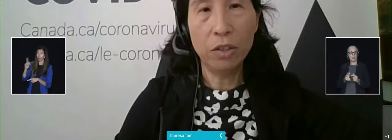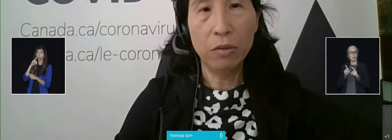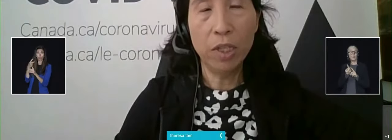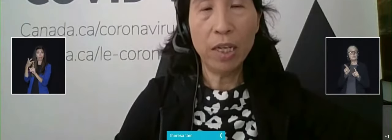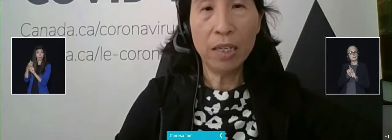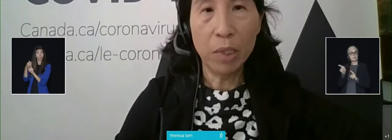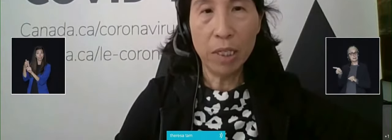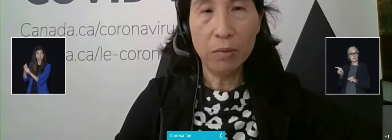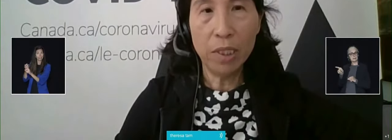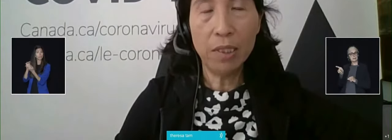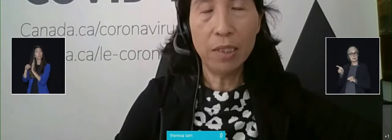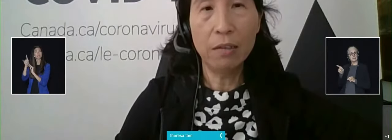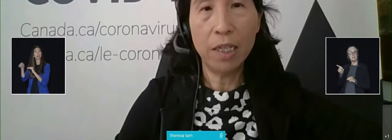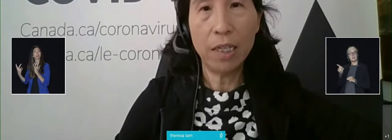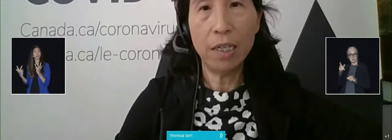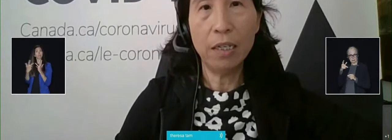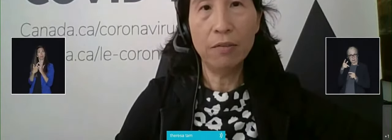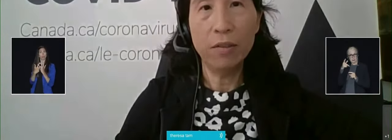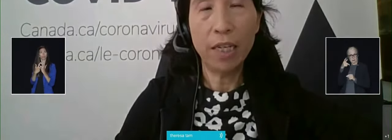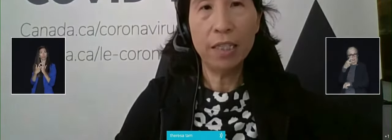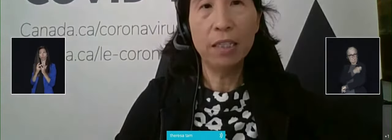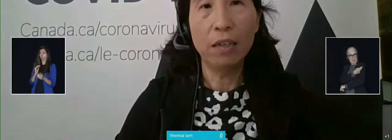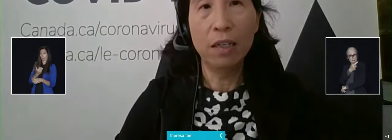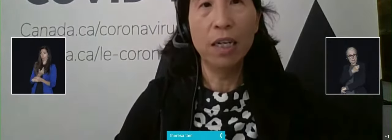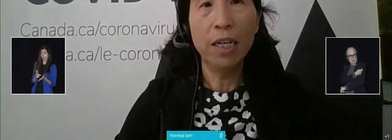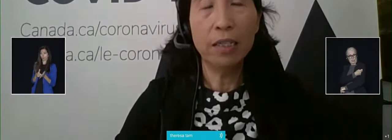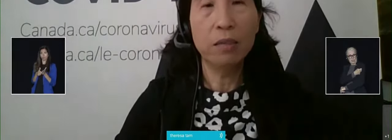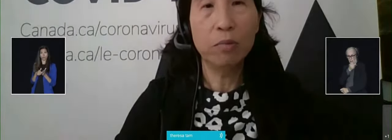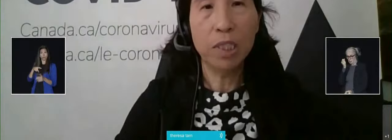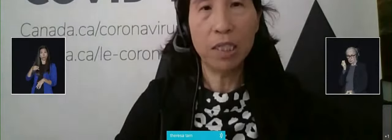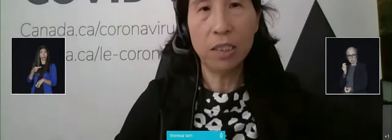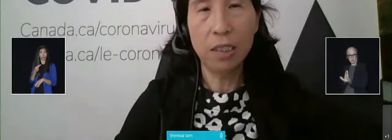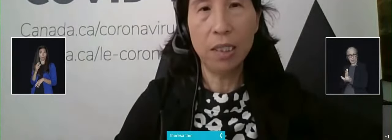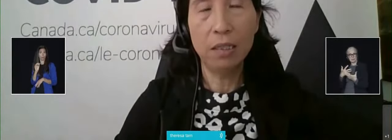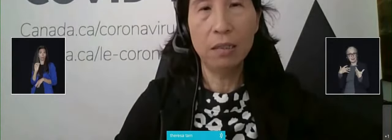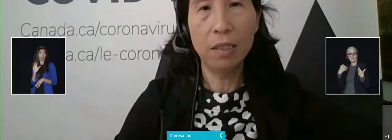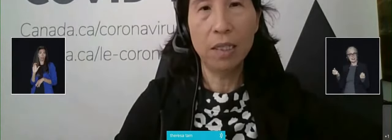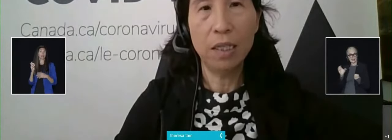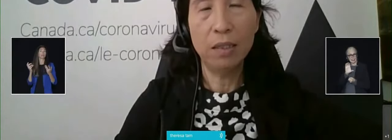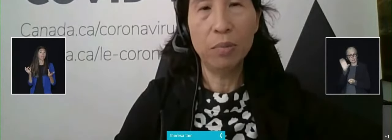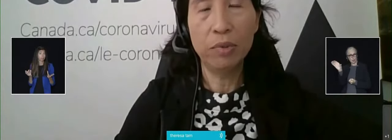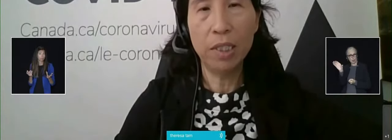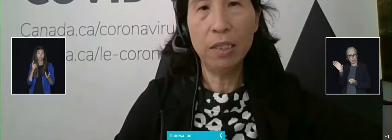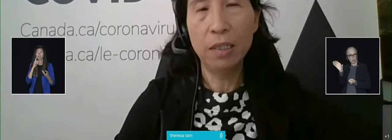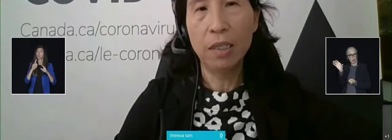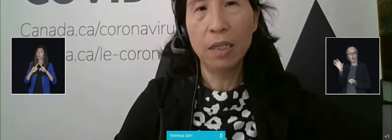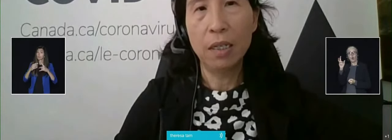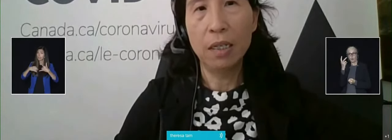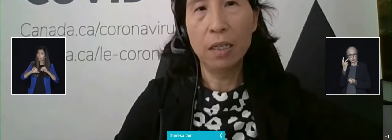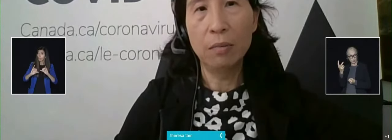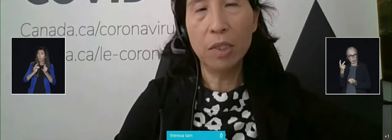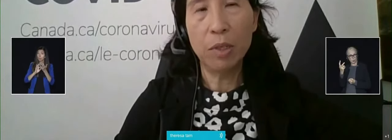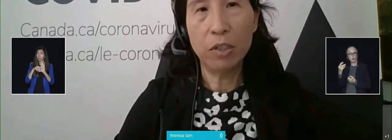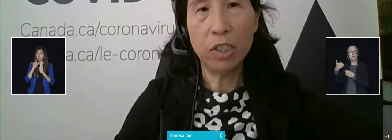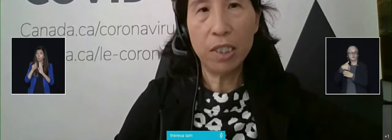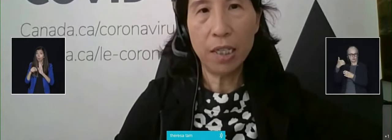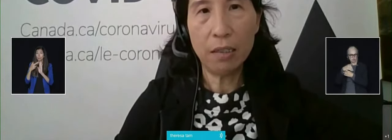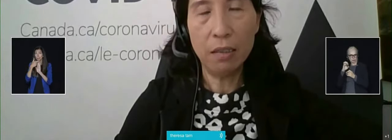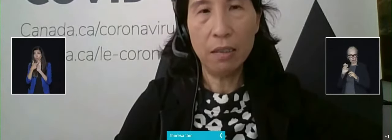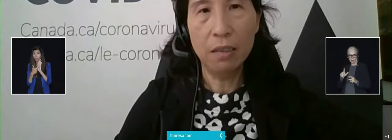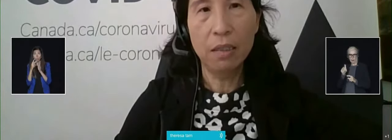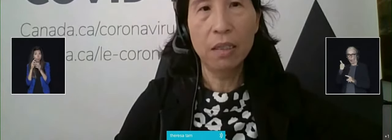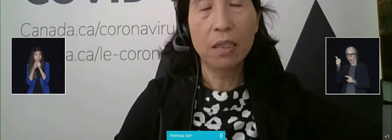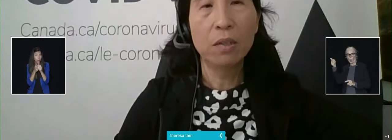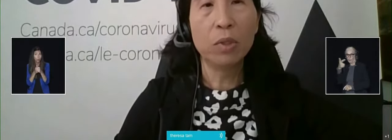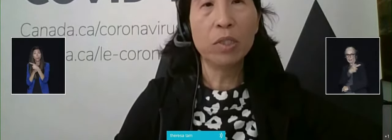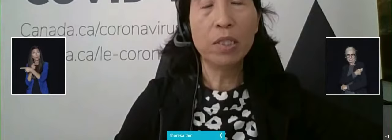And so, with that in mind, we still have added on layers of protection, including a pre-departure